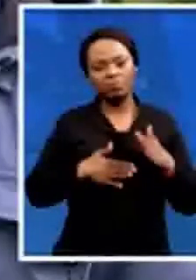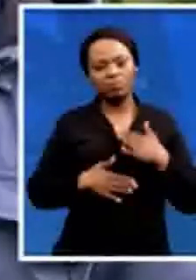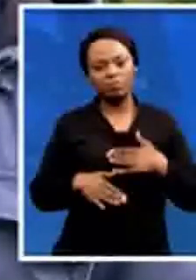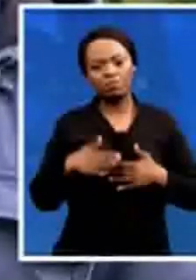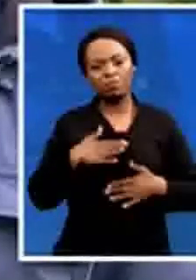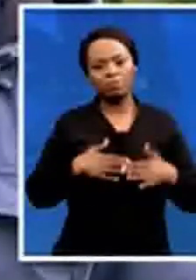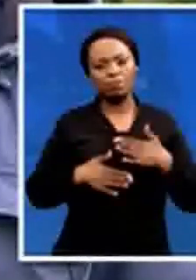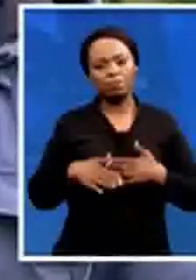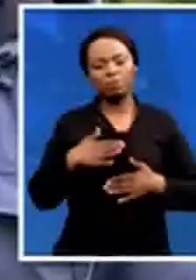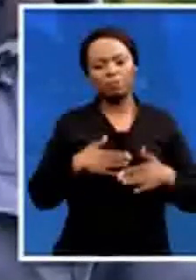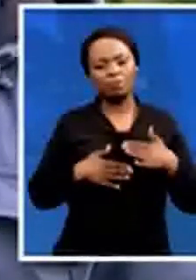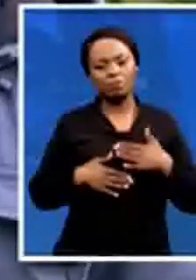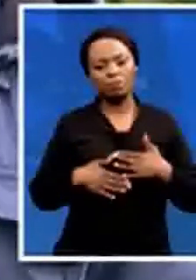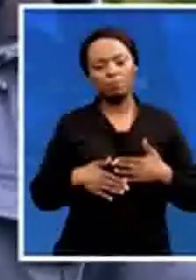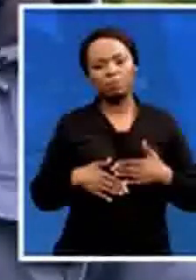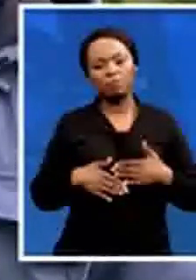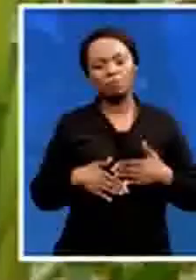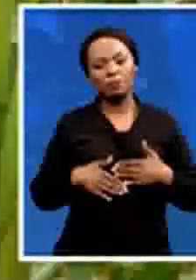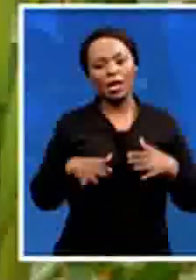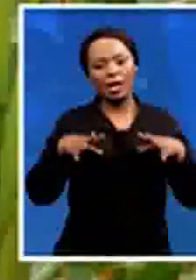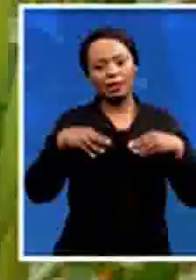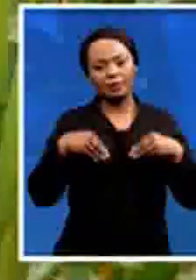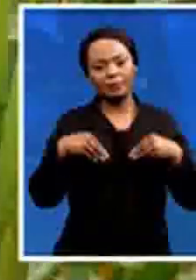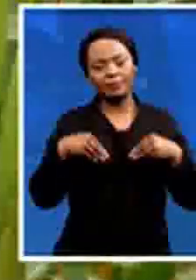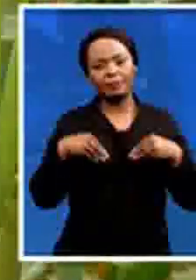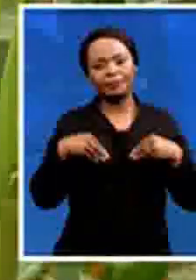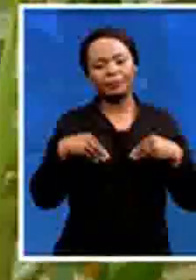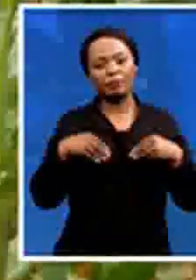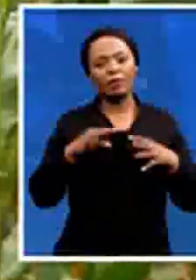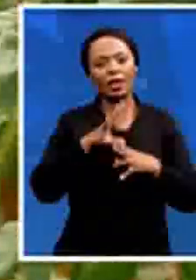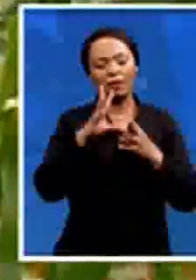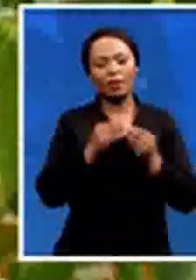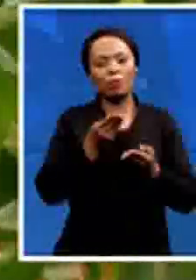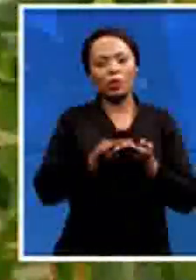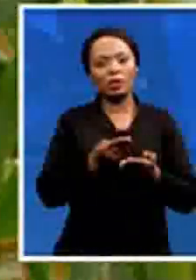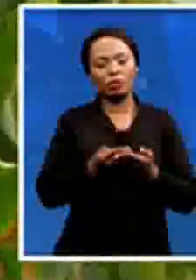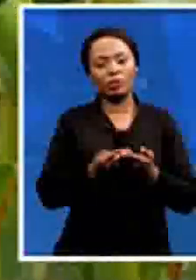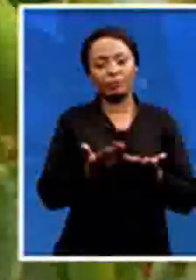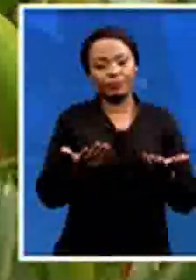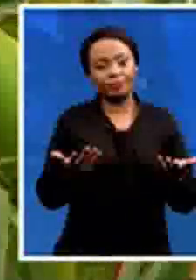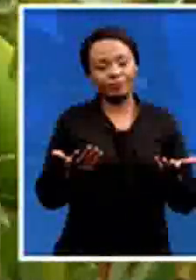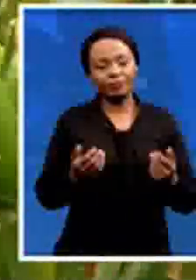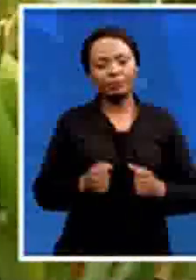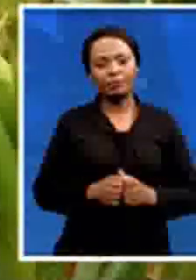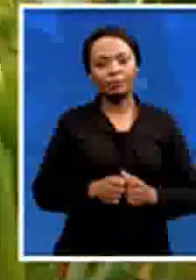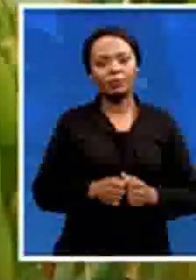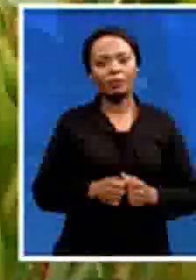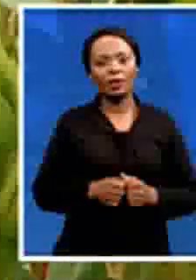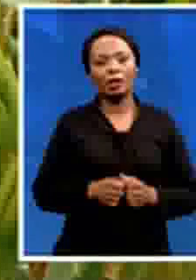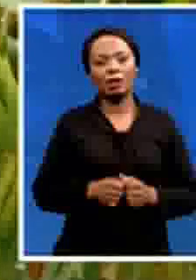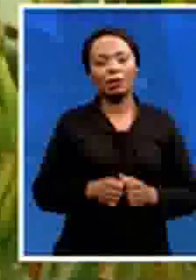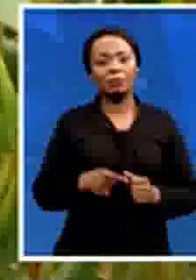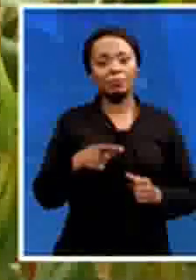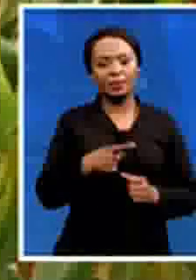everything is possible on earth. Mpomadz says his family has been receiving steady financial support